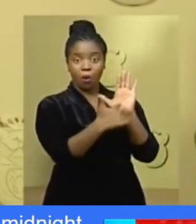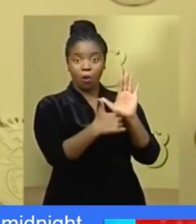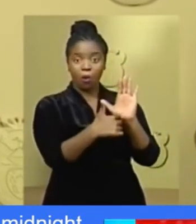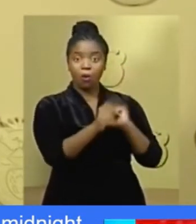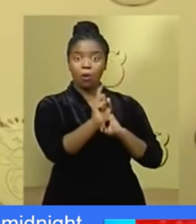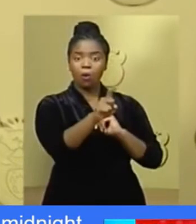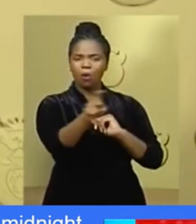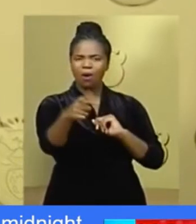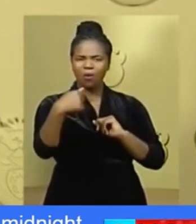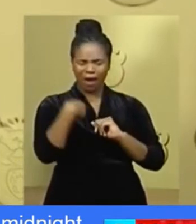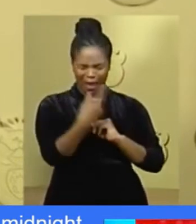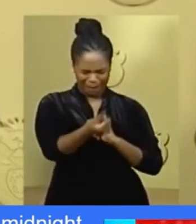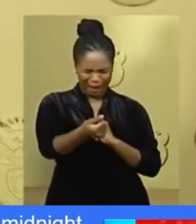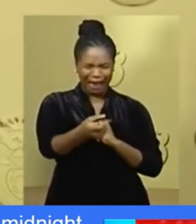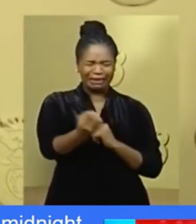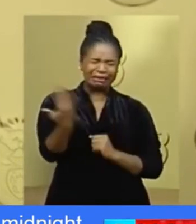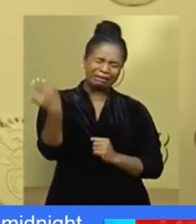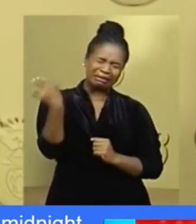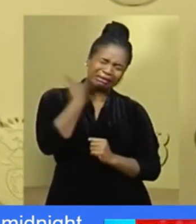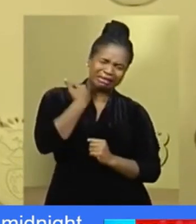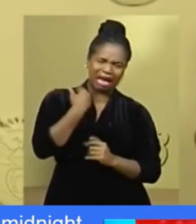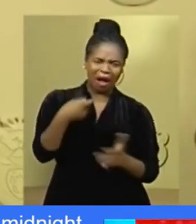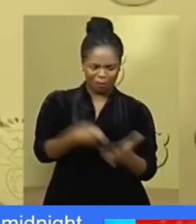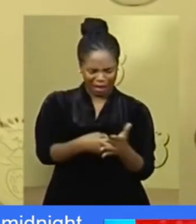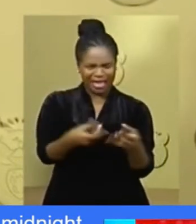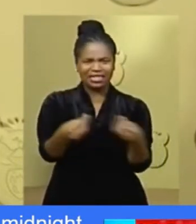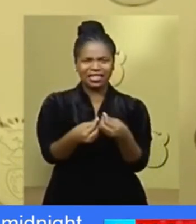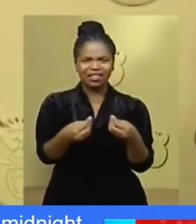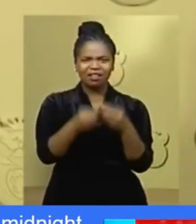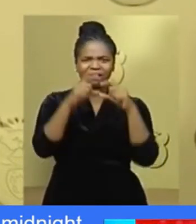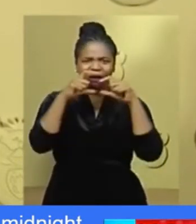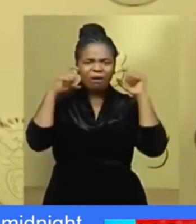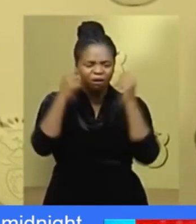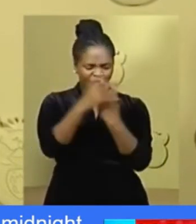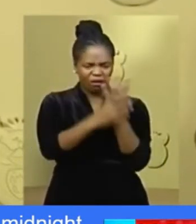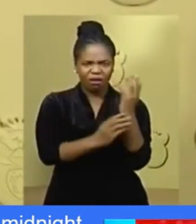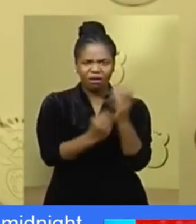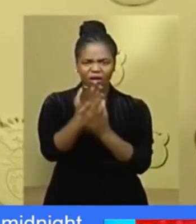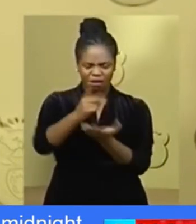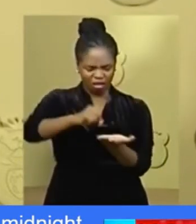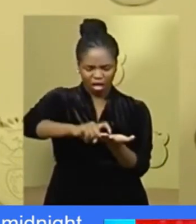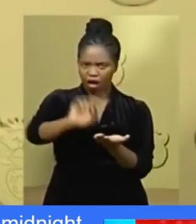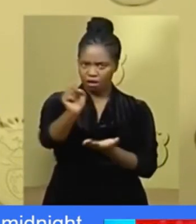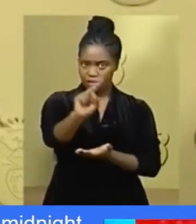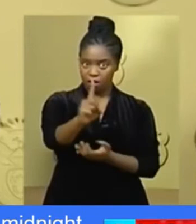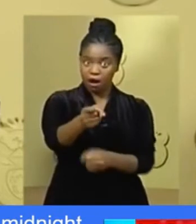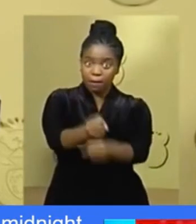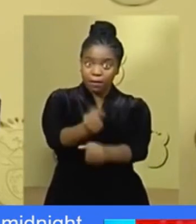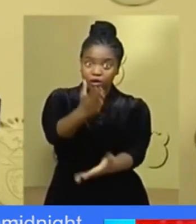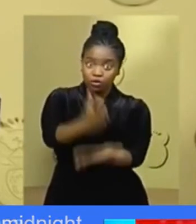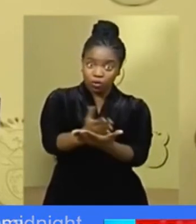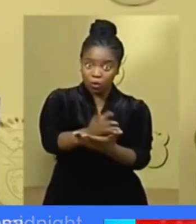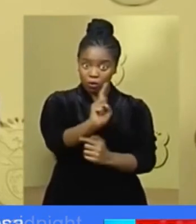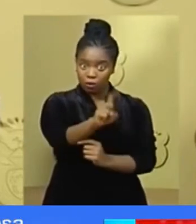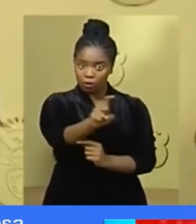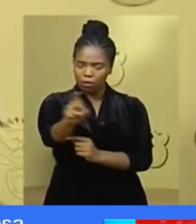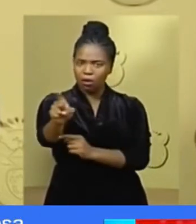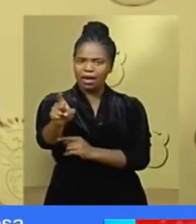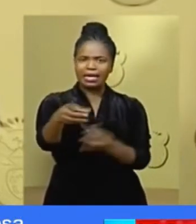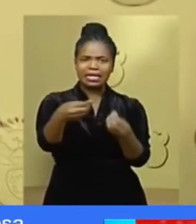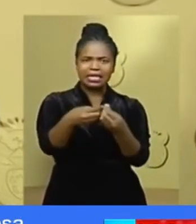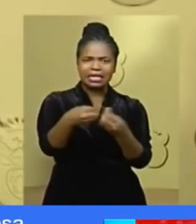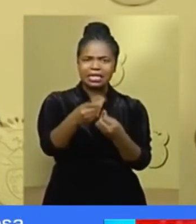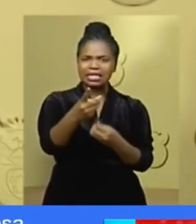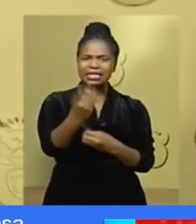prohibit unjust price hikes, to ensure shops maintain adequate stocks of basic